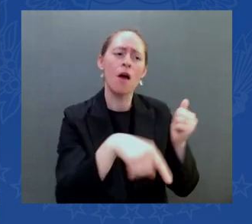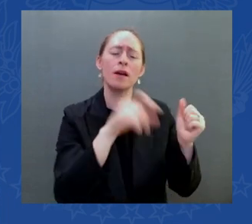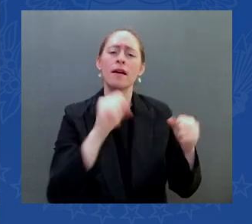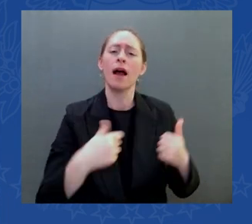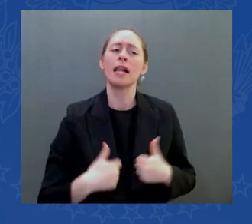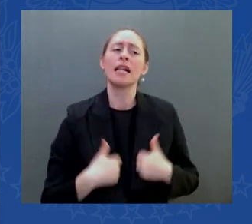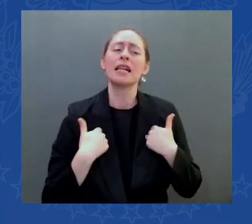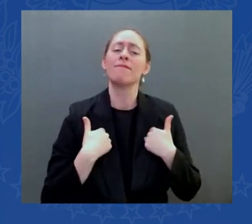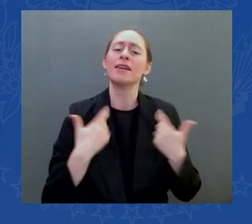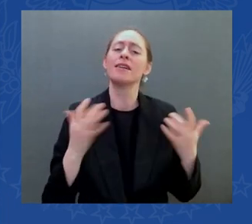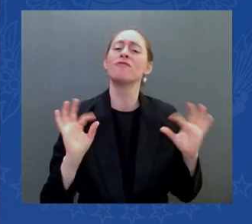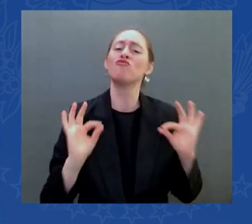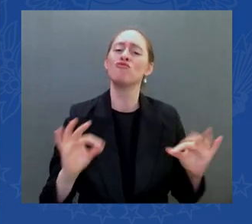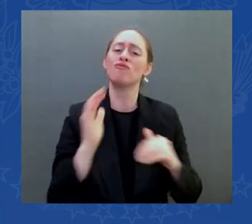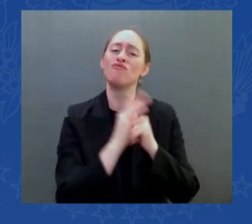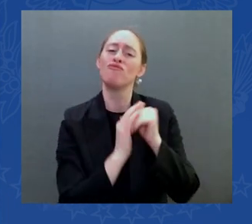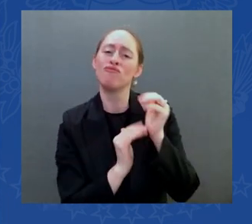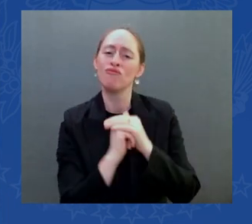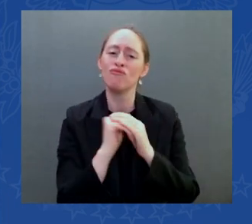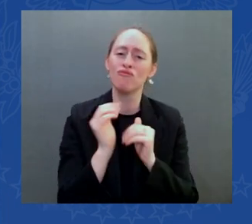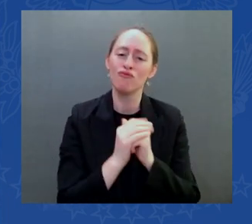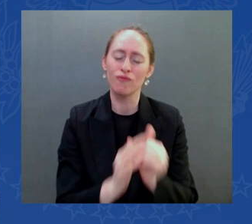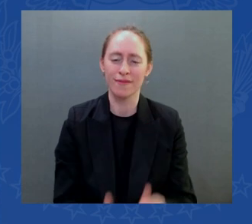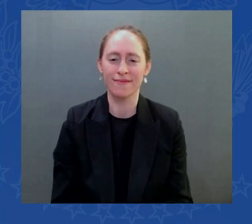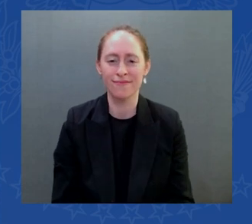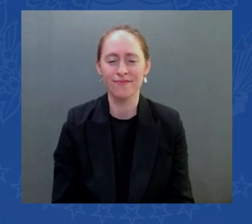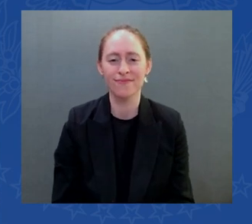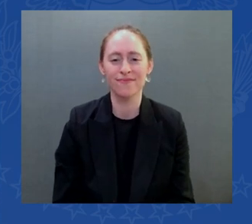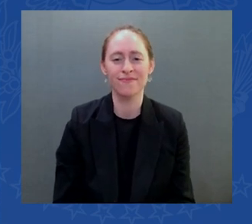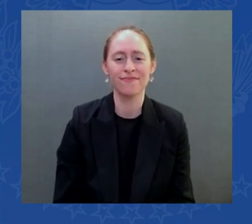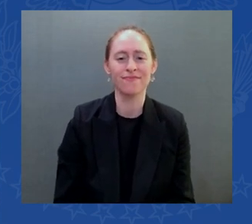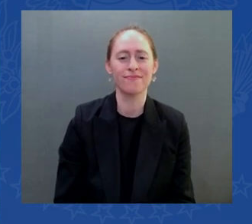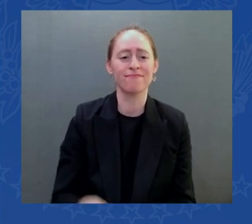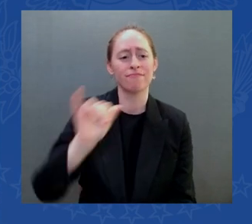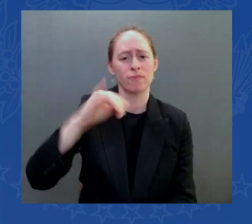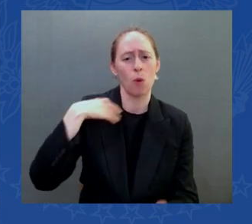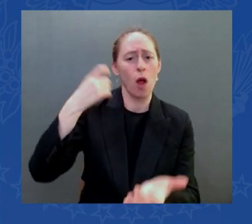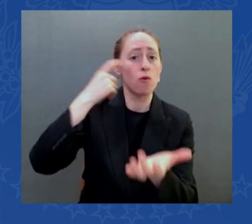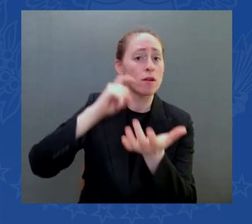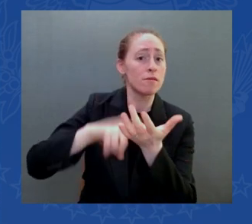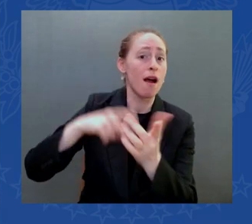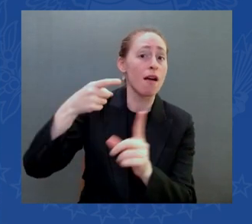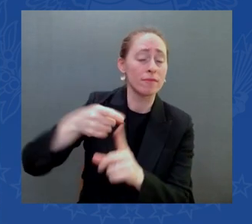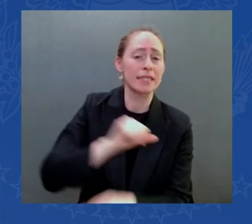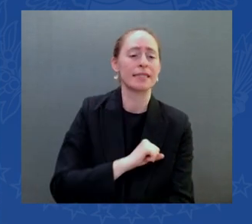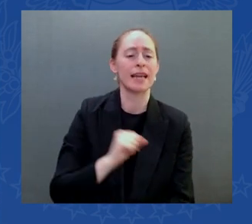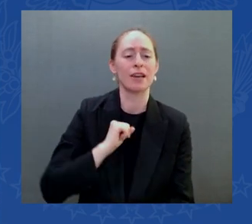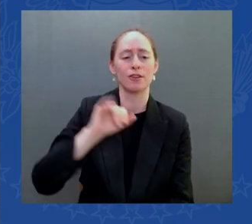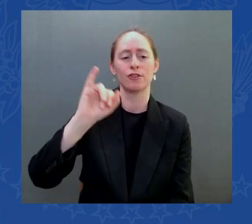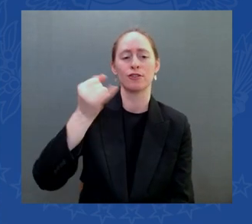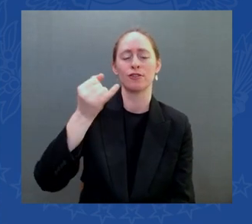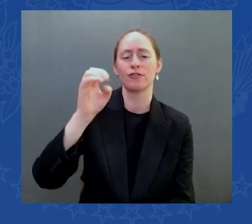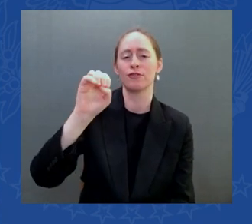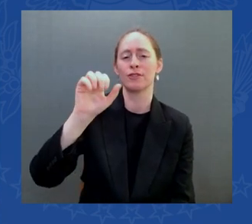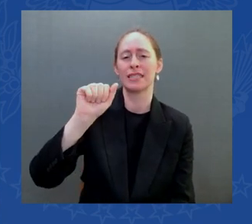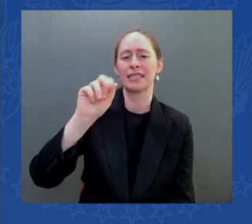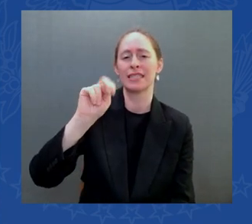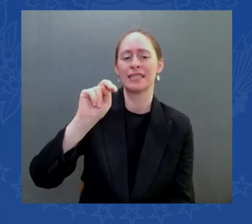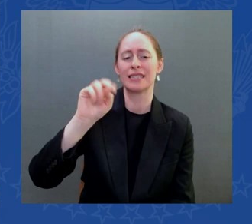recognize Jeanne Shaheen who is well represented today by her husband Billy and the family Billy where are you